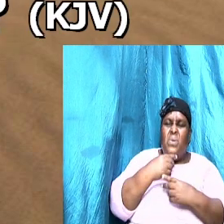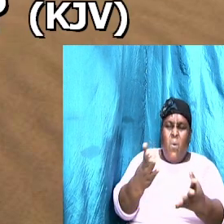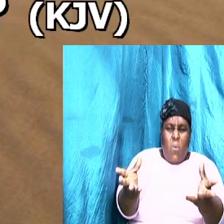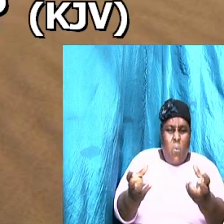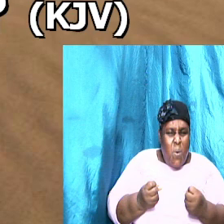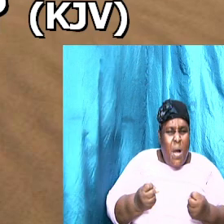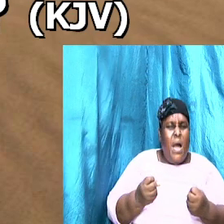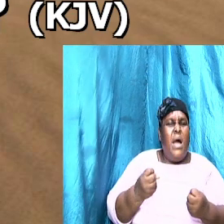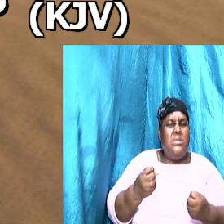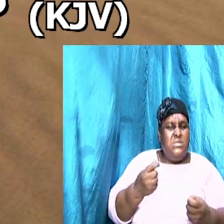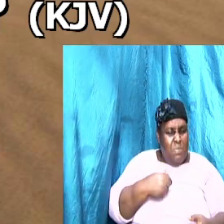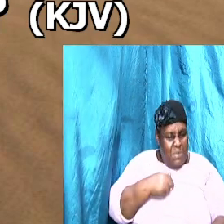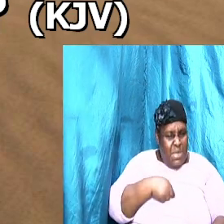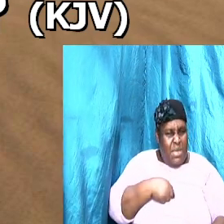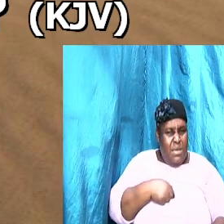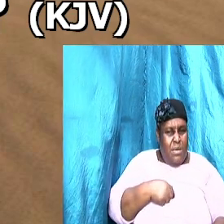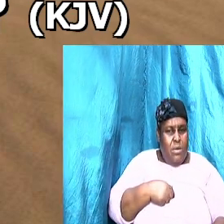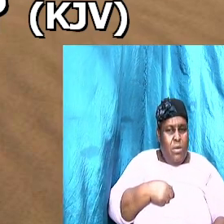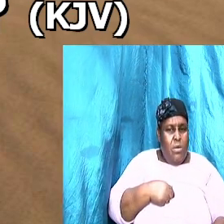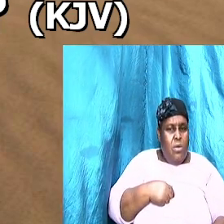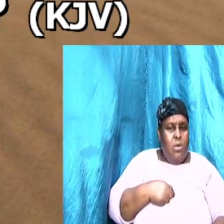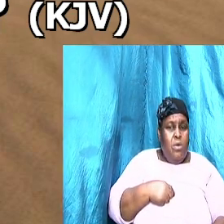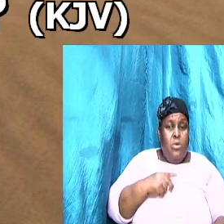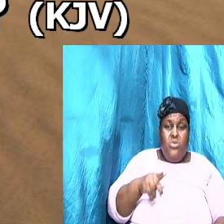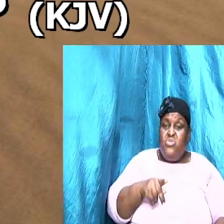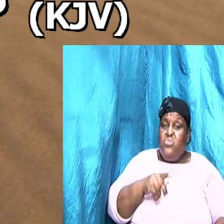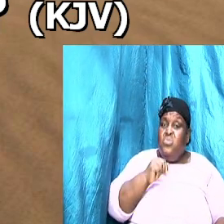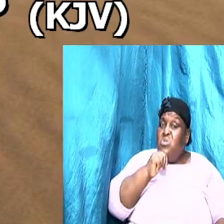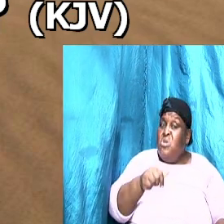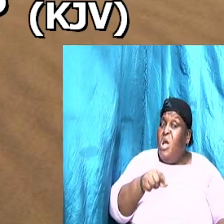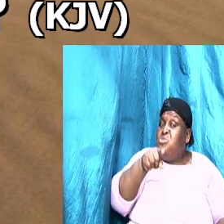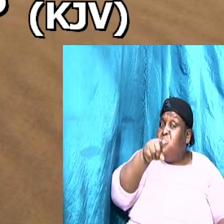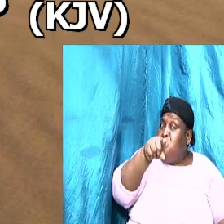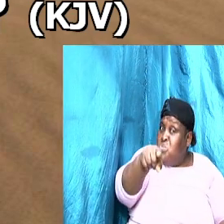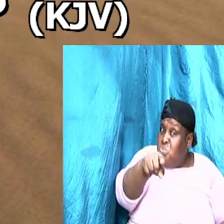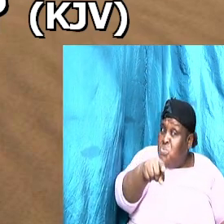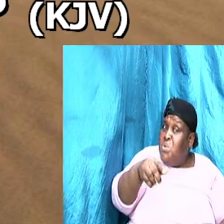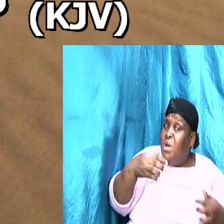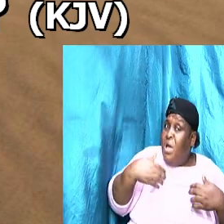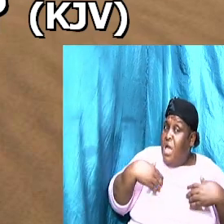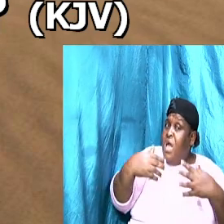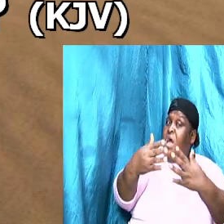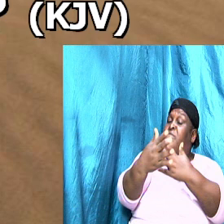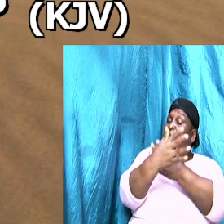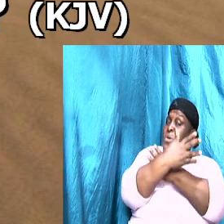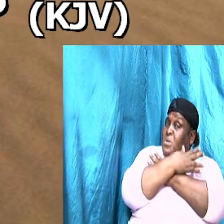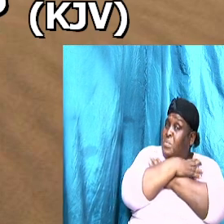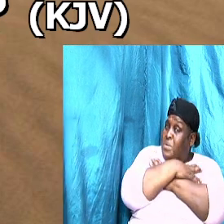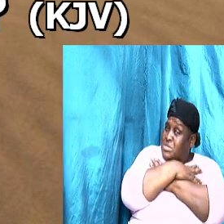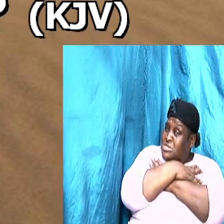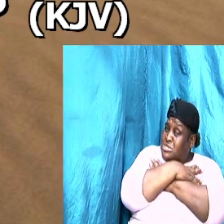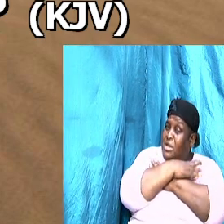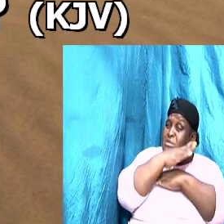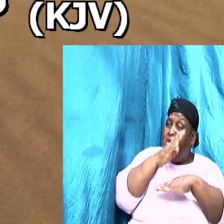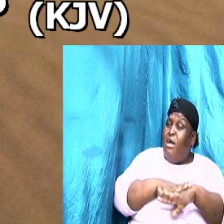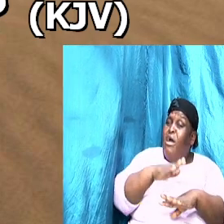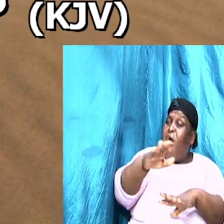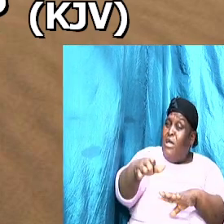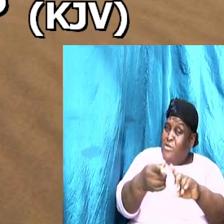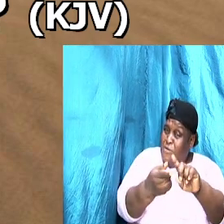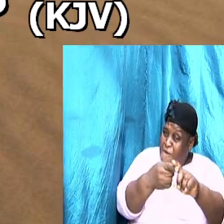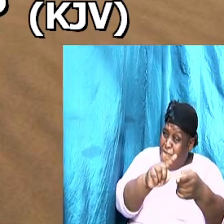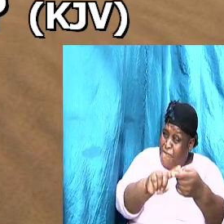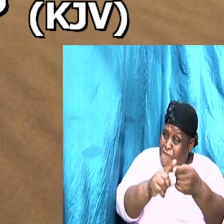Shouldest not thou also have had compassion on thy fellow servant